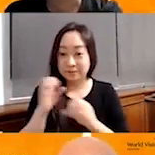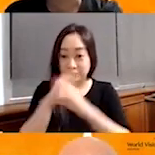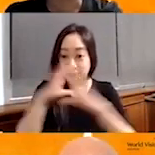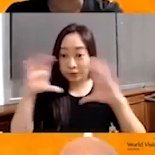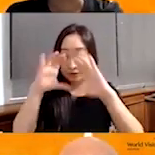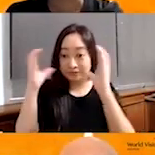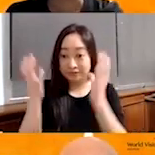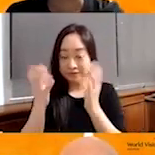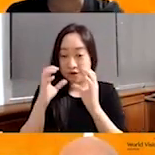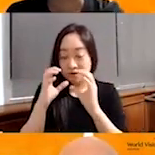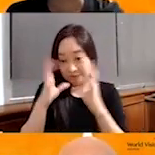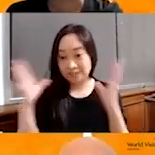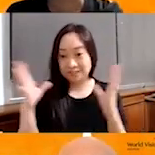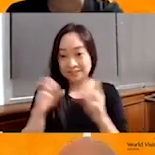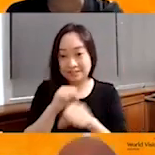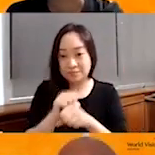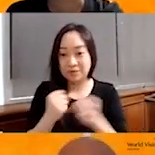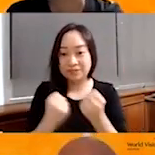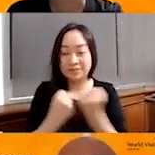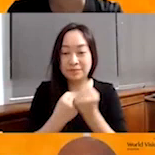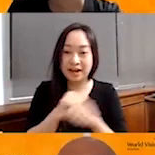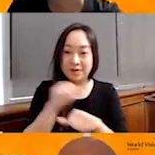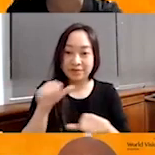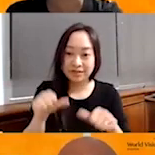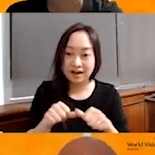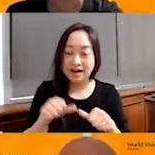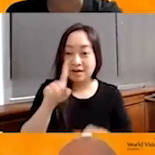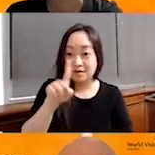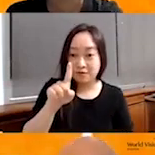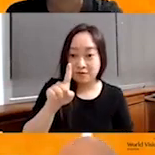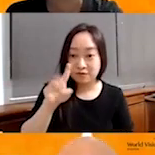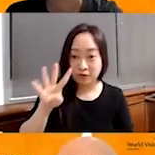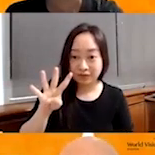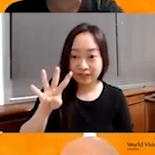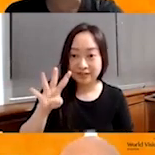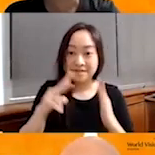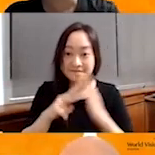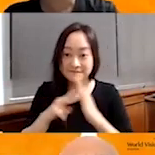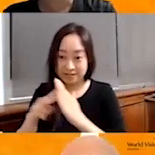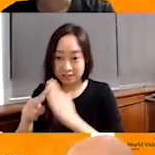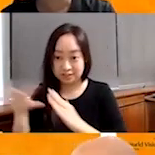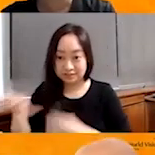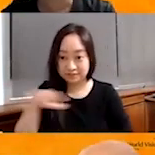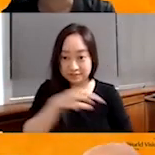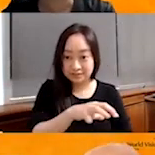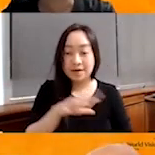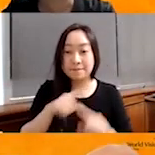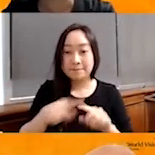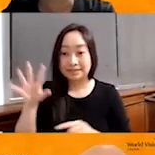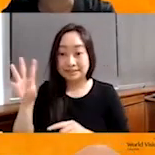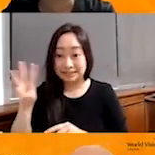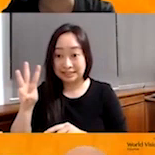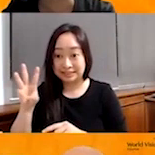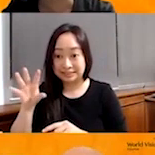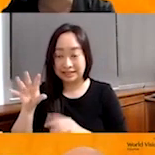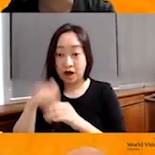Singapore is actually supporting the area where it comprises of 14, one, four villages, and of which six is termed